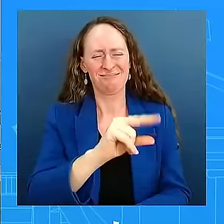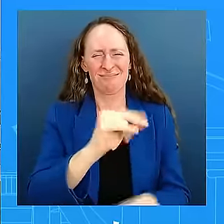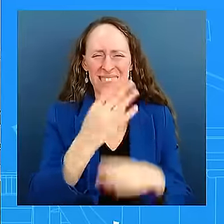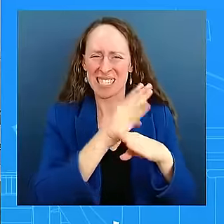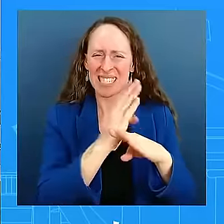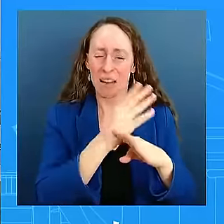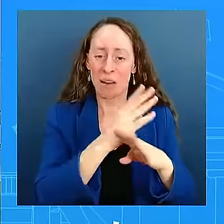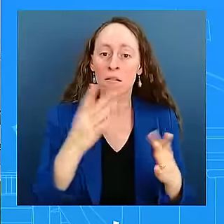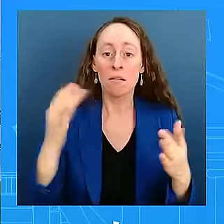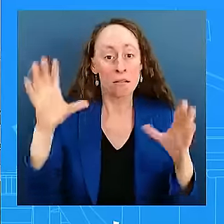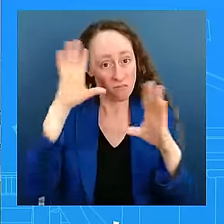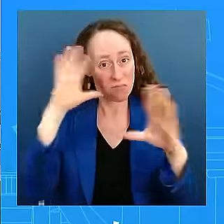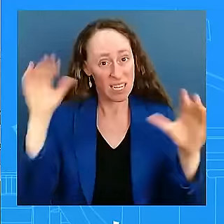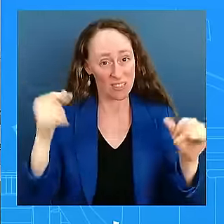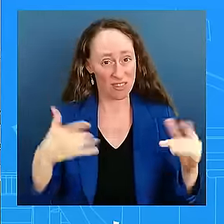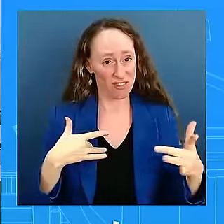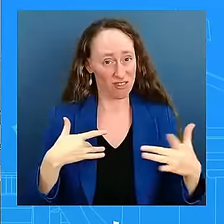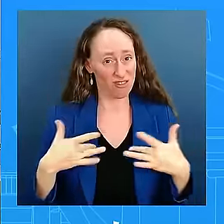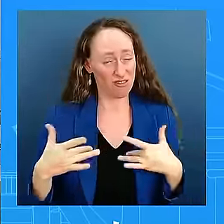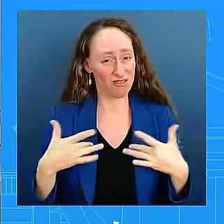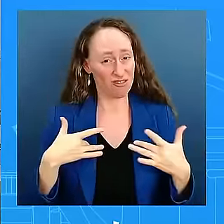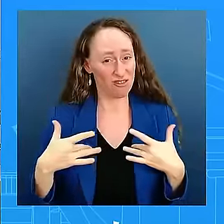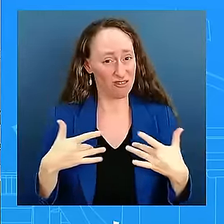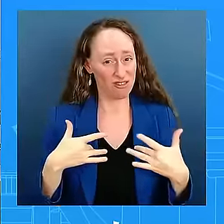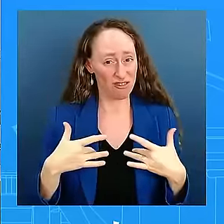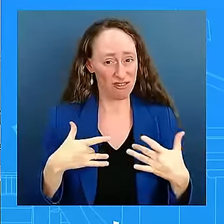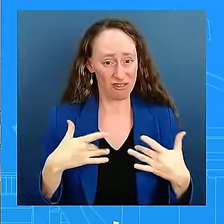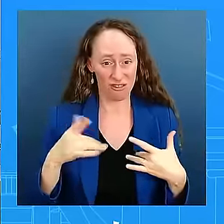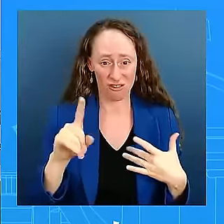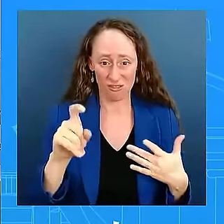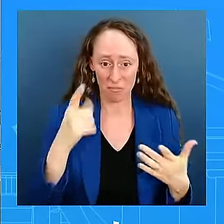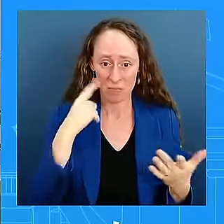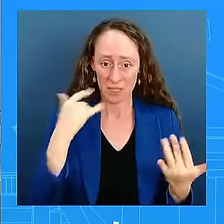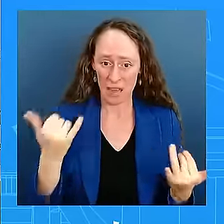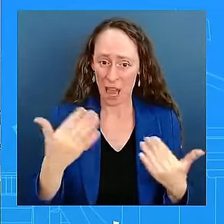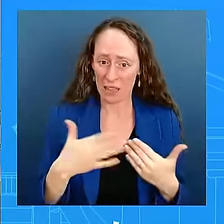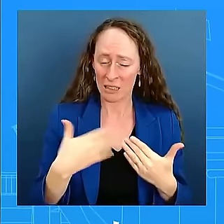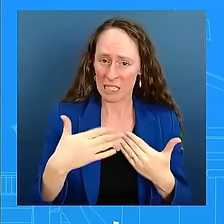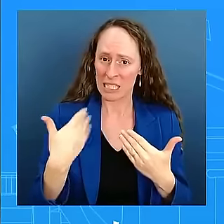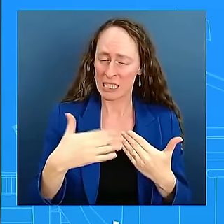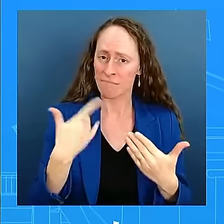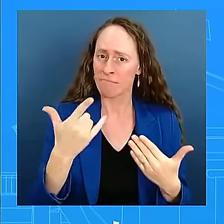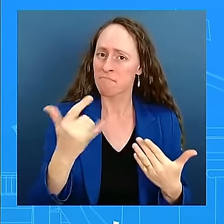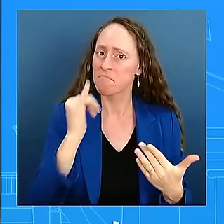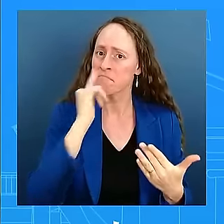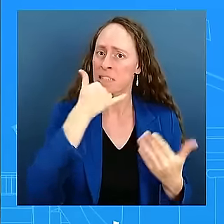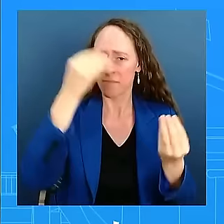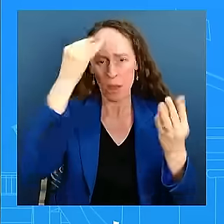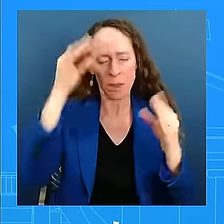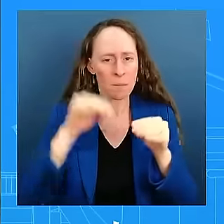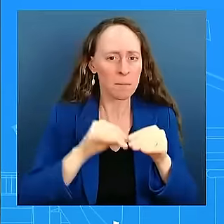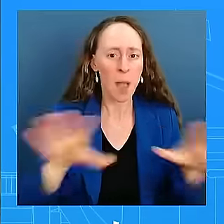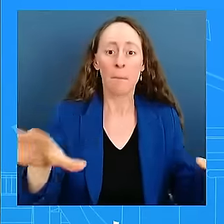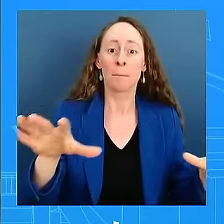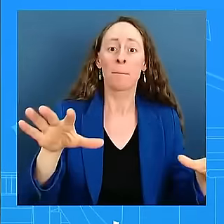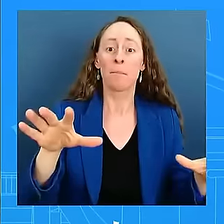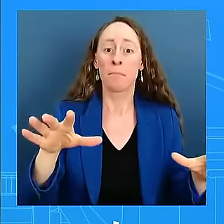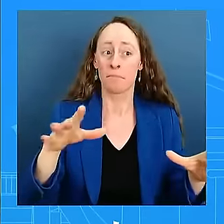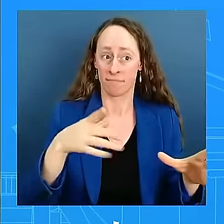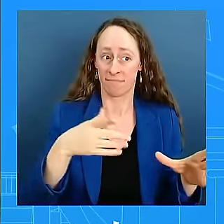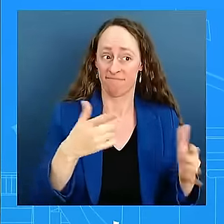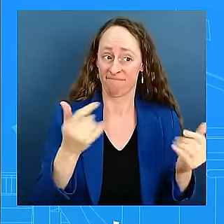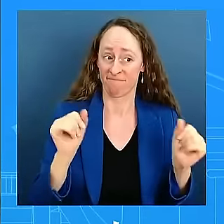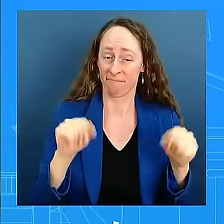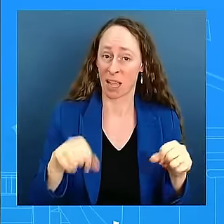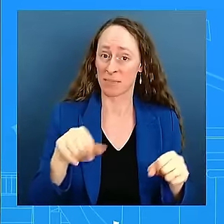of the misinformation we might have on Election Day or in the days following that? So, look, misinformation, disinformation is a problem